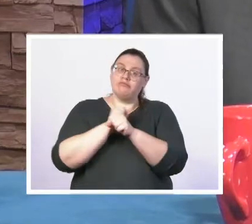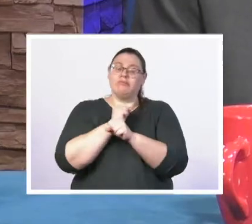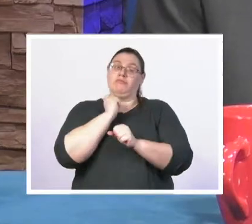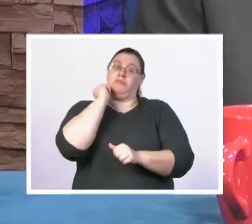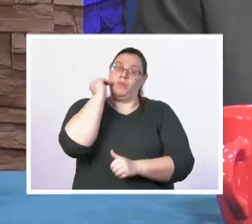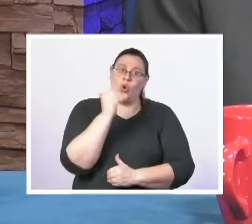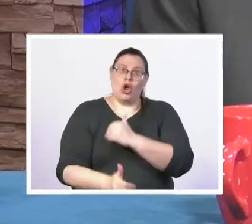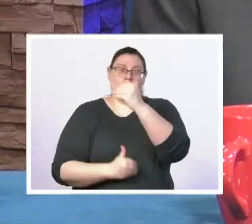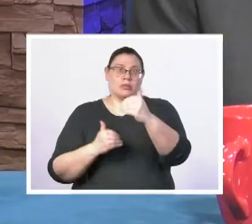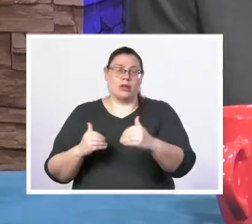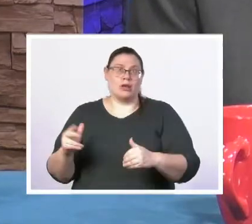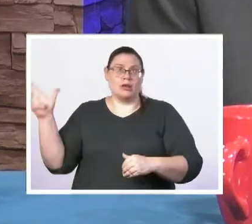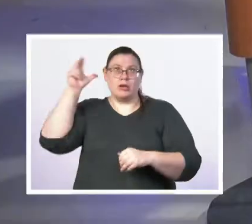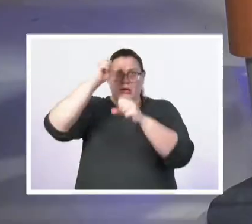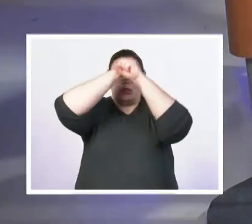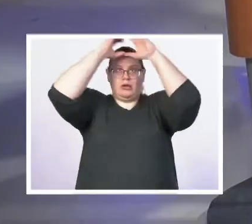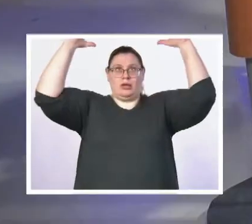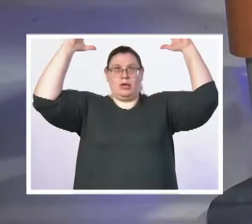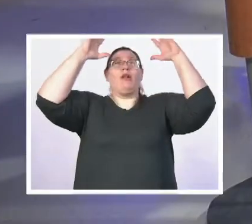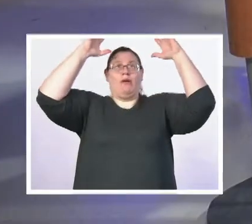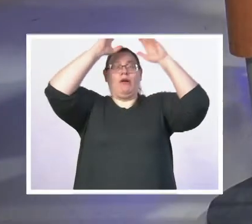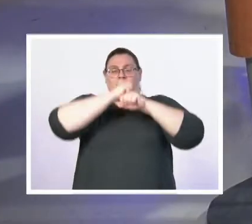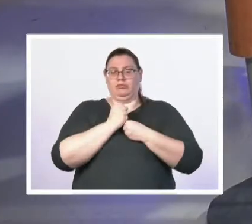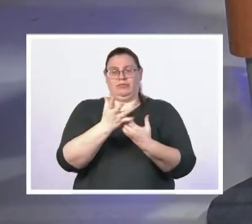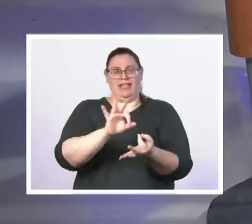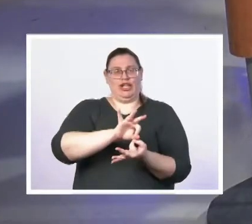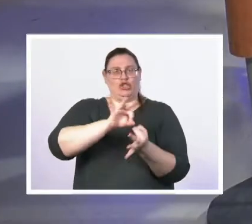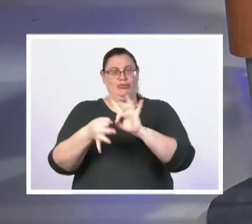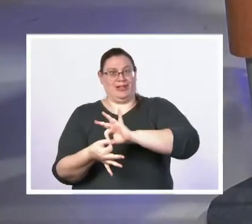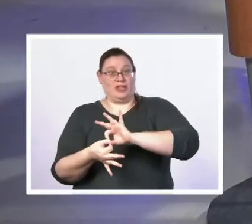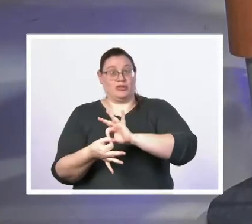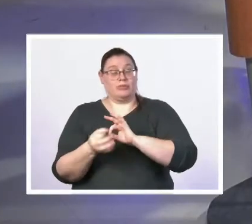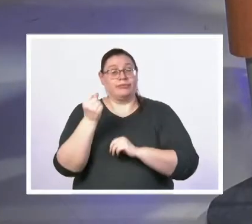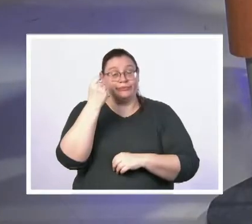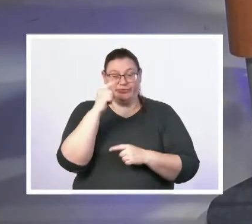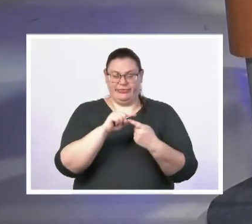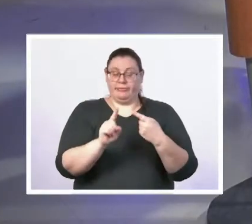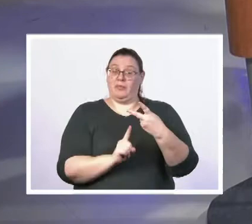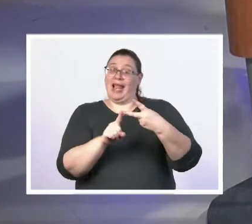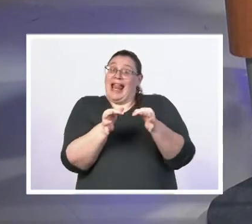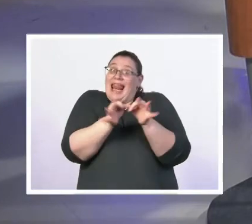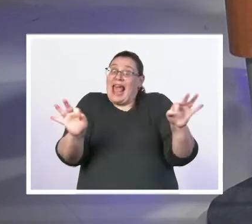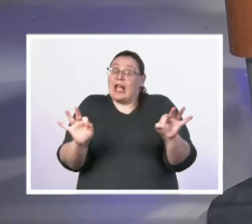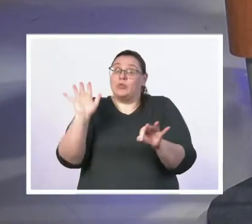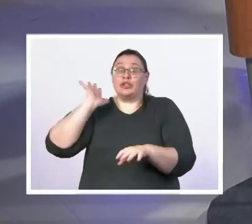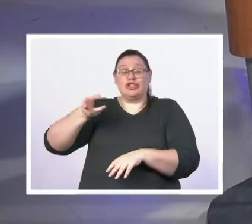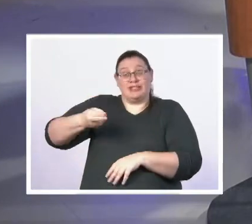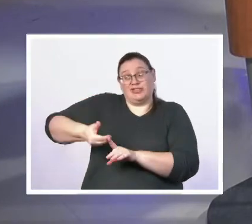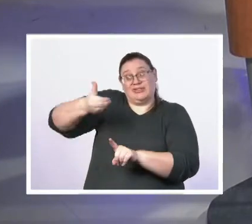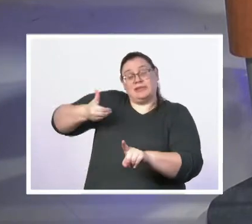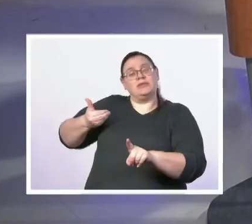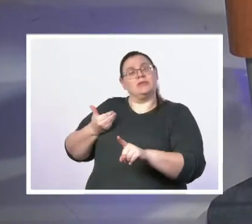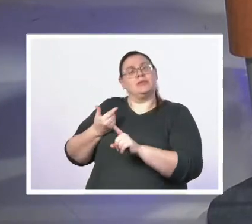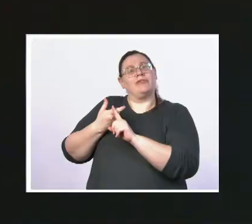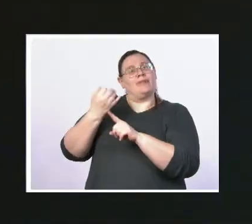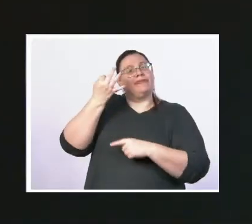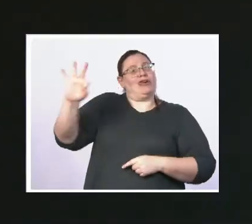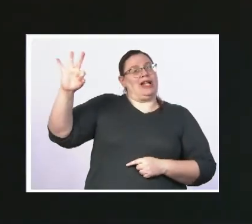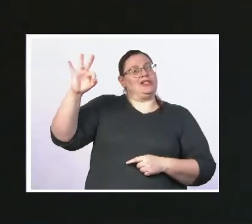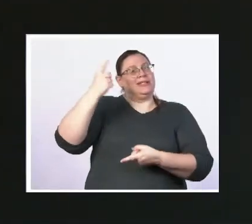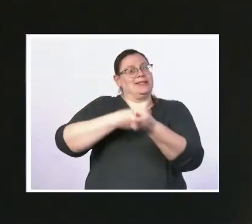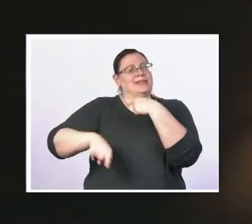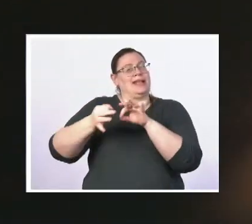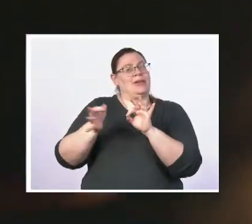interpretation works in terms of the linguistic roots it actually came from the French sign language in the